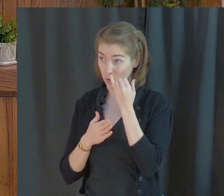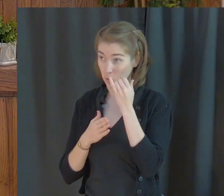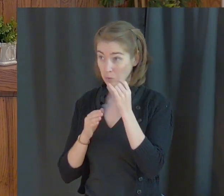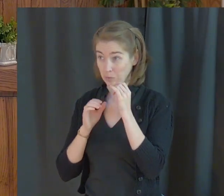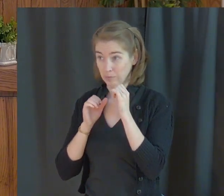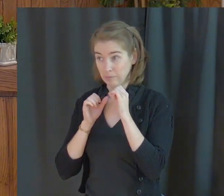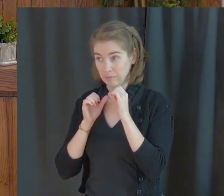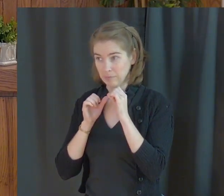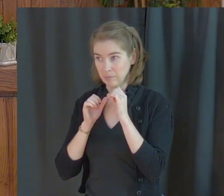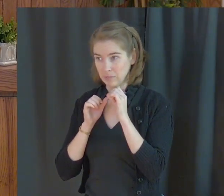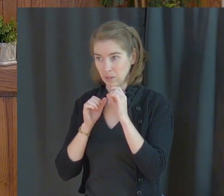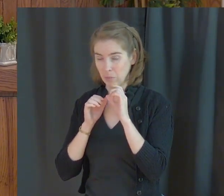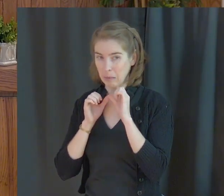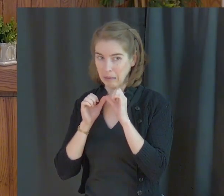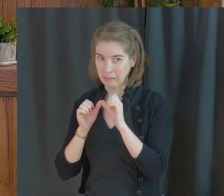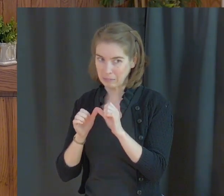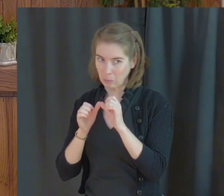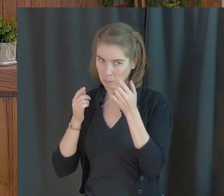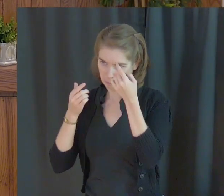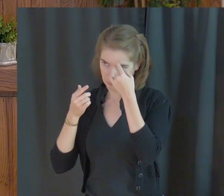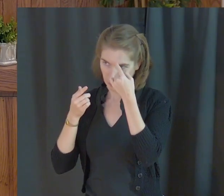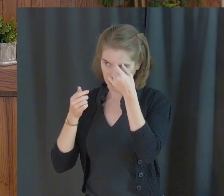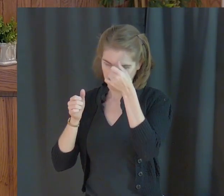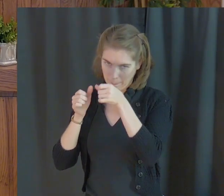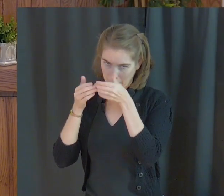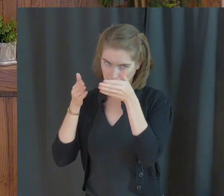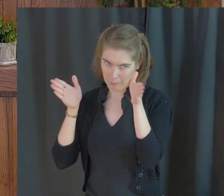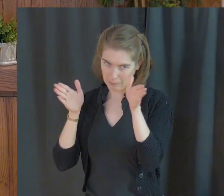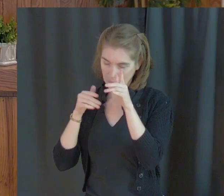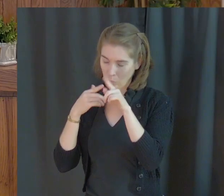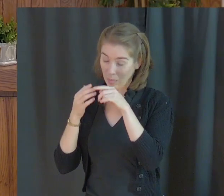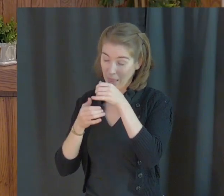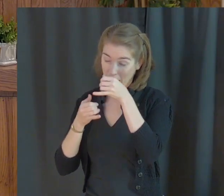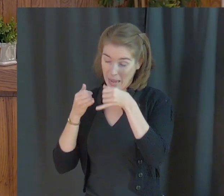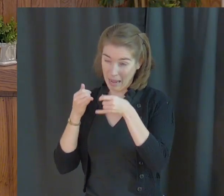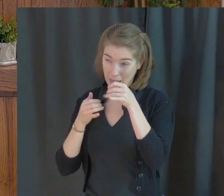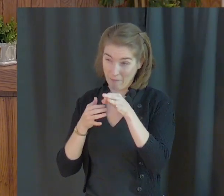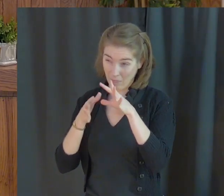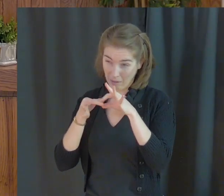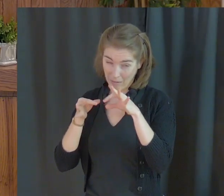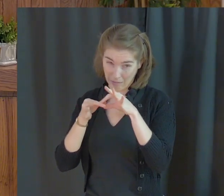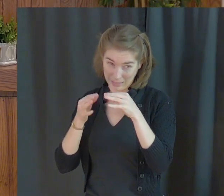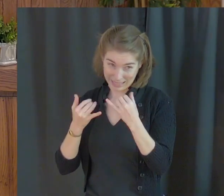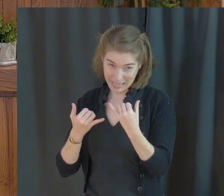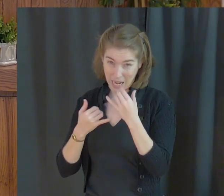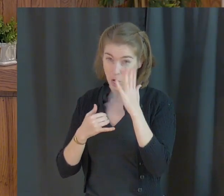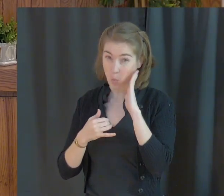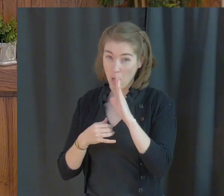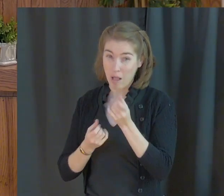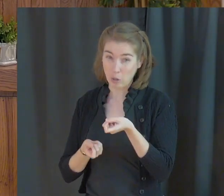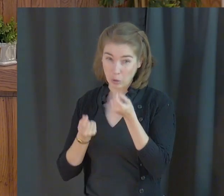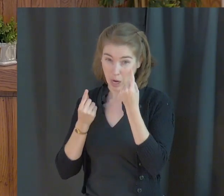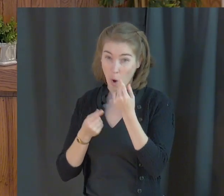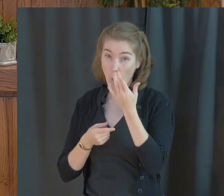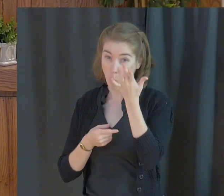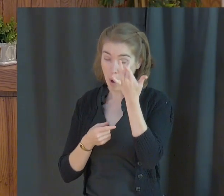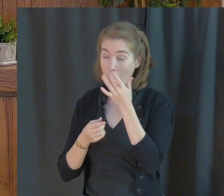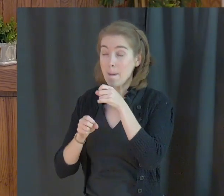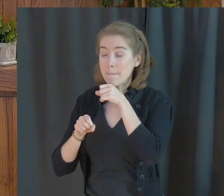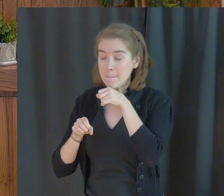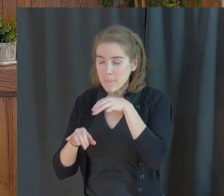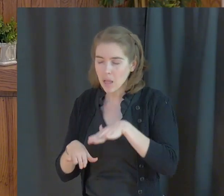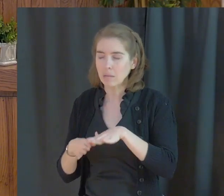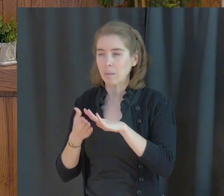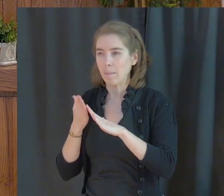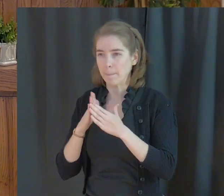stay with me for a while today and keep an open mind that by the time we get to the end of this message that you're going to understand why it's blessed to